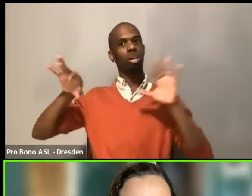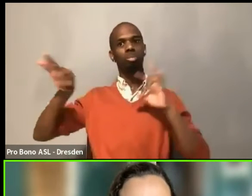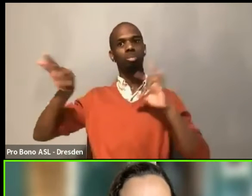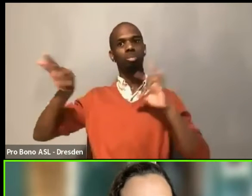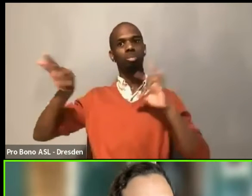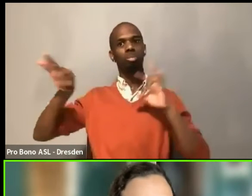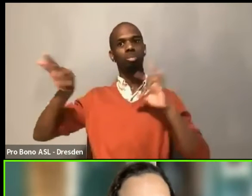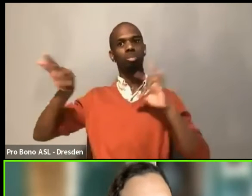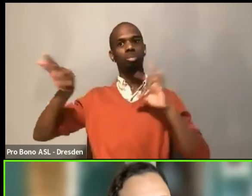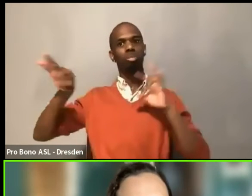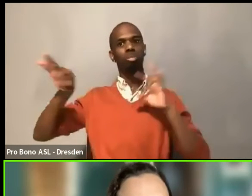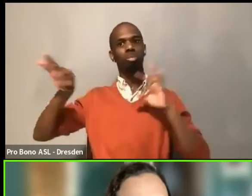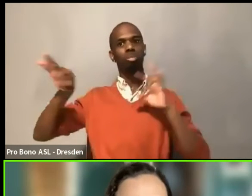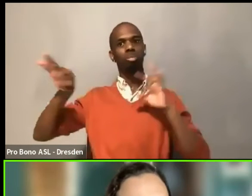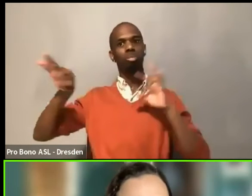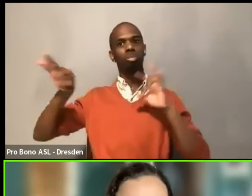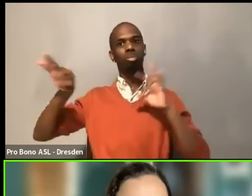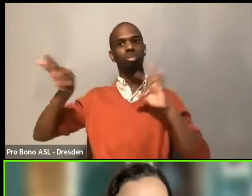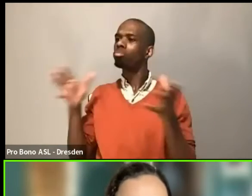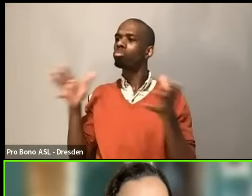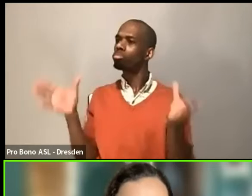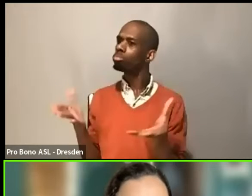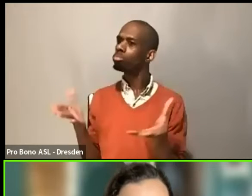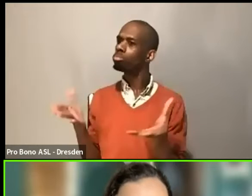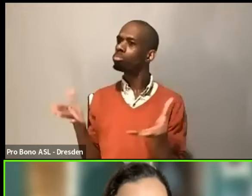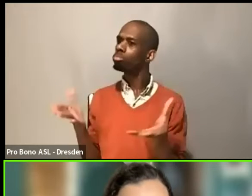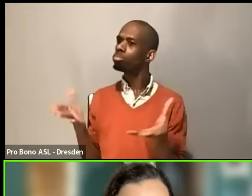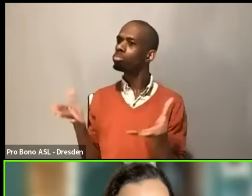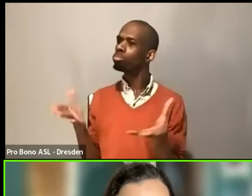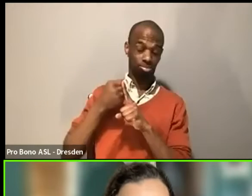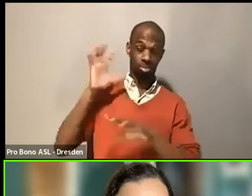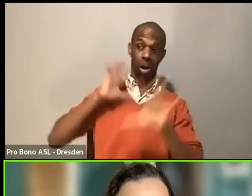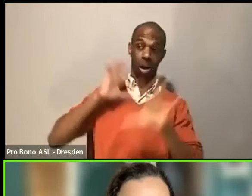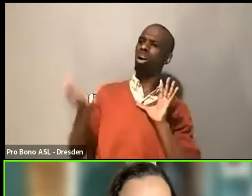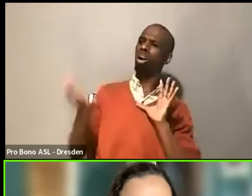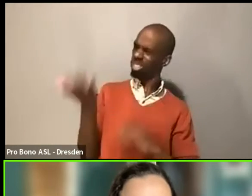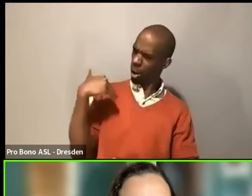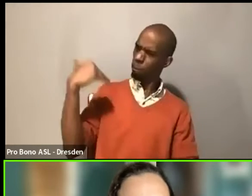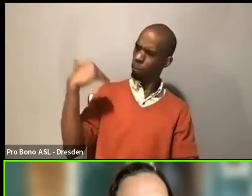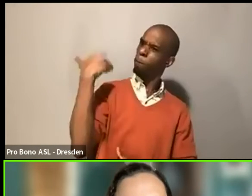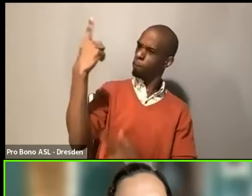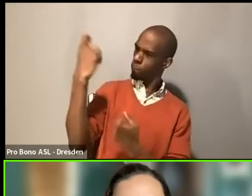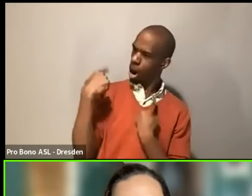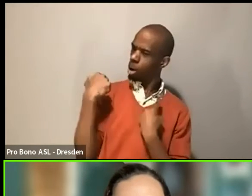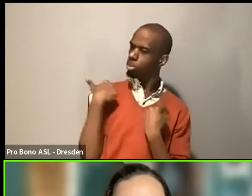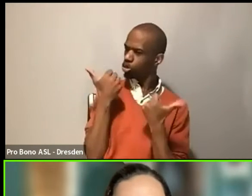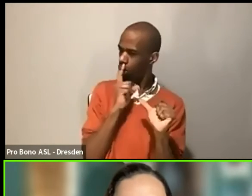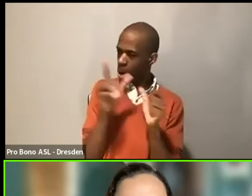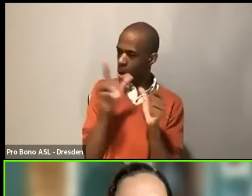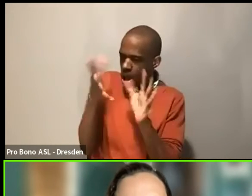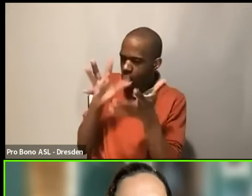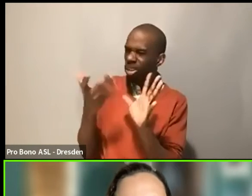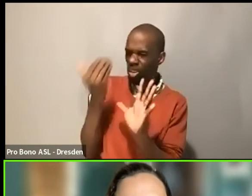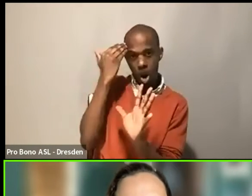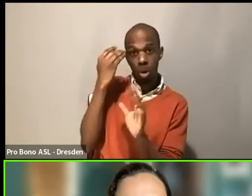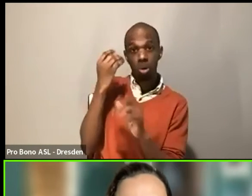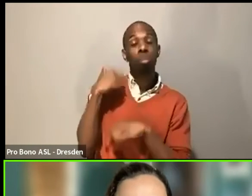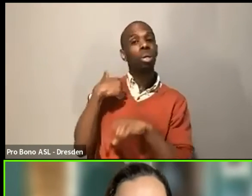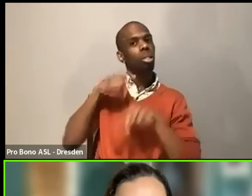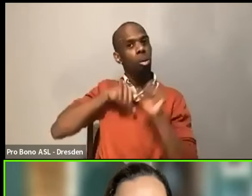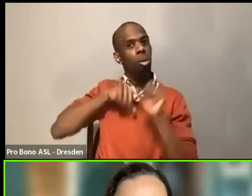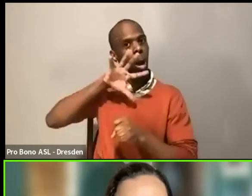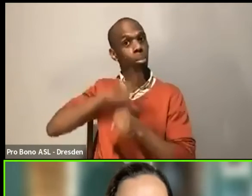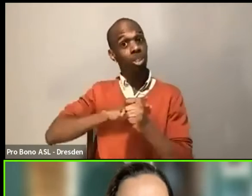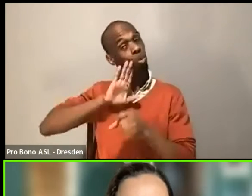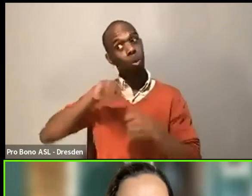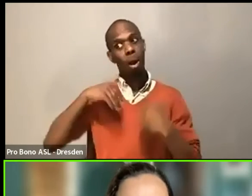challenges, but I'm very clear that I can't promise that I'm going to be able to do something about it. And I feel like for me as a leader, that is a very vulnerable